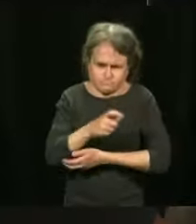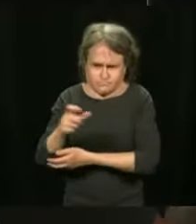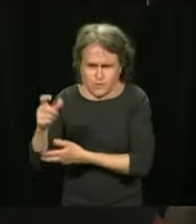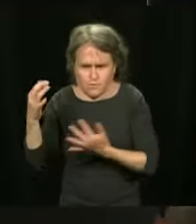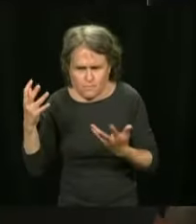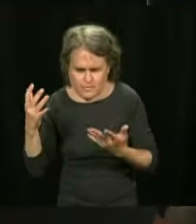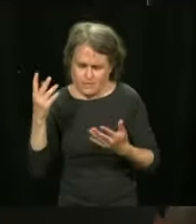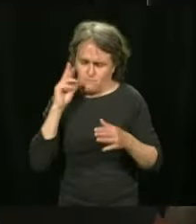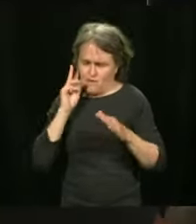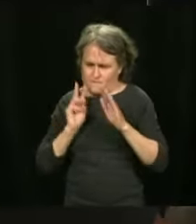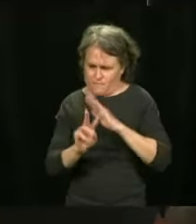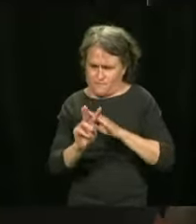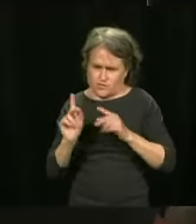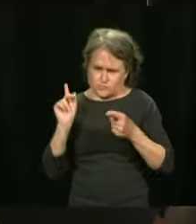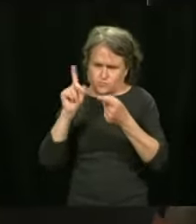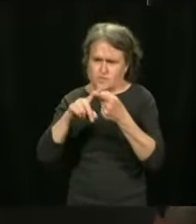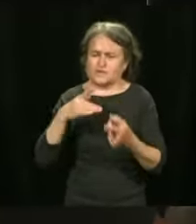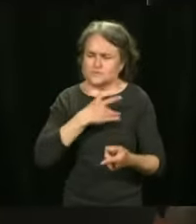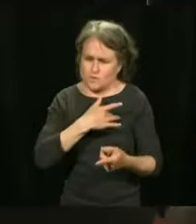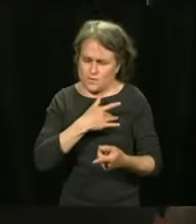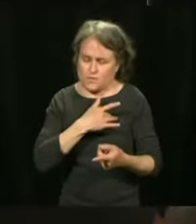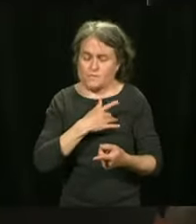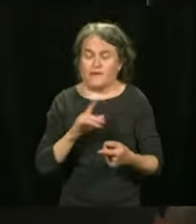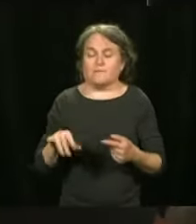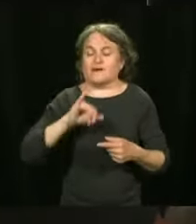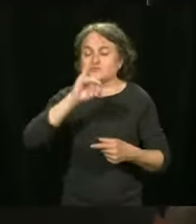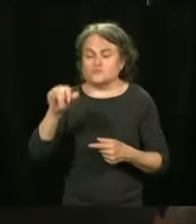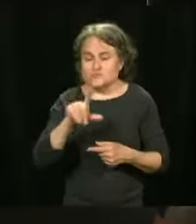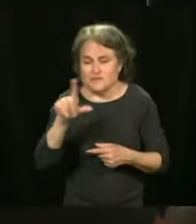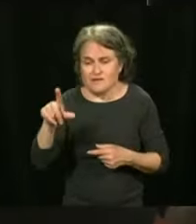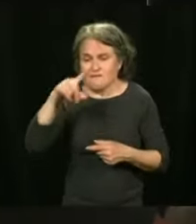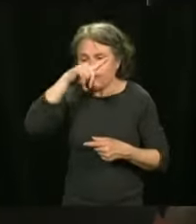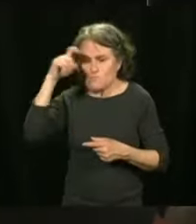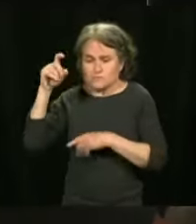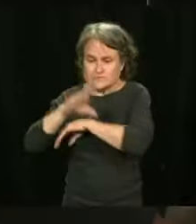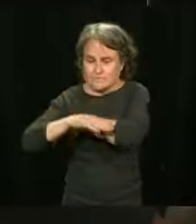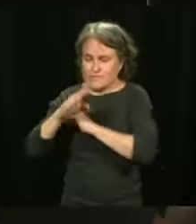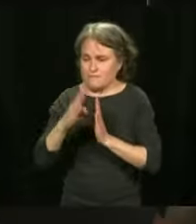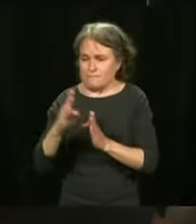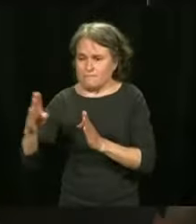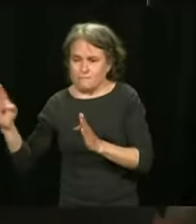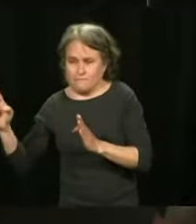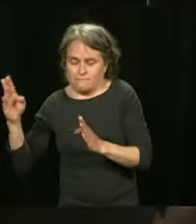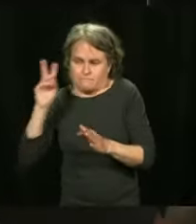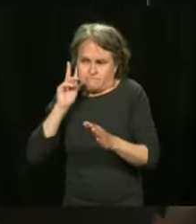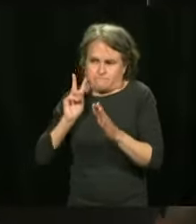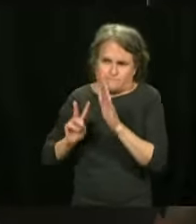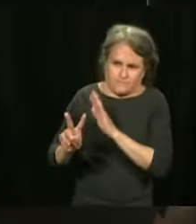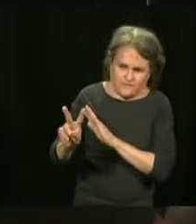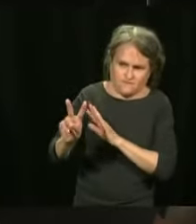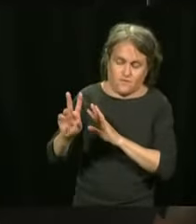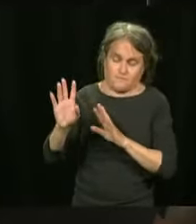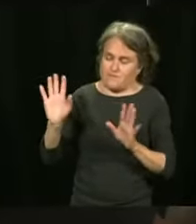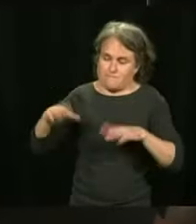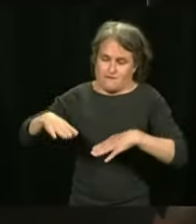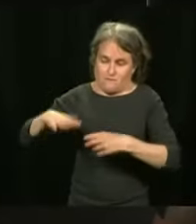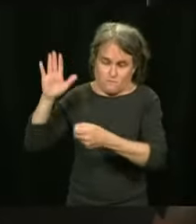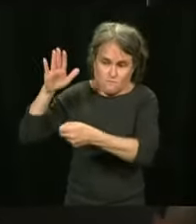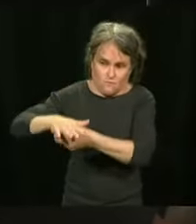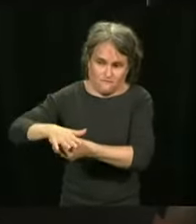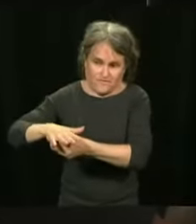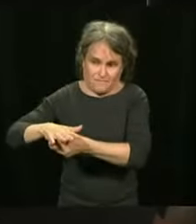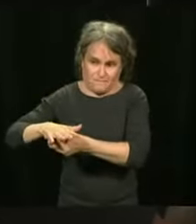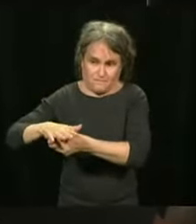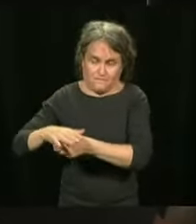For the third quarter, from July, August and September, we're talking about forecasts, but no confirmation. Like